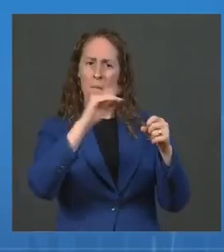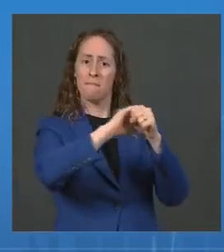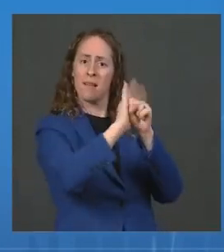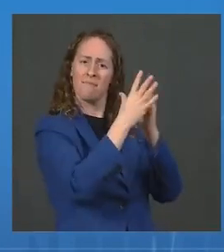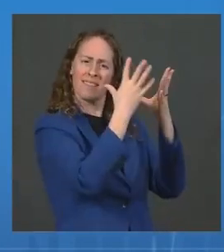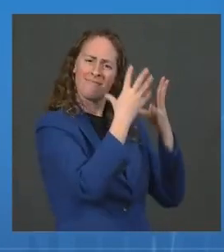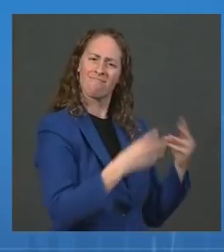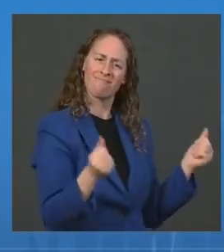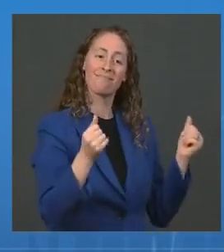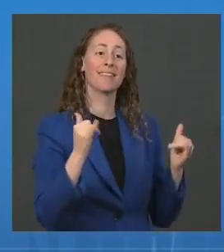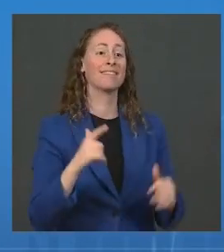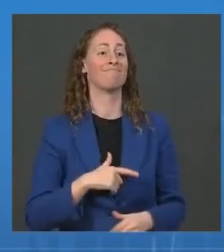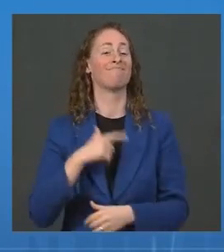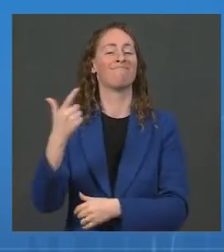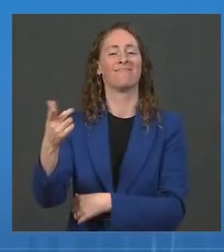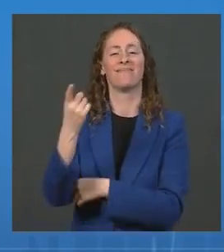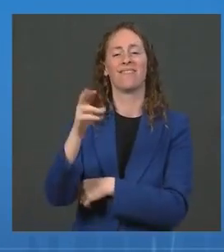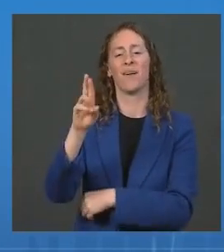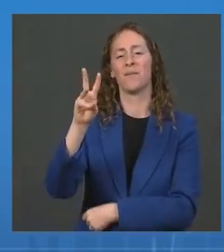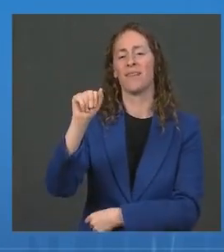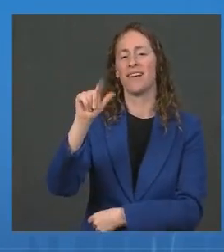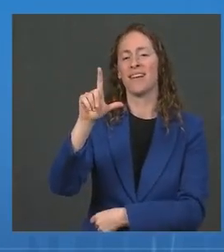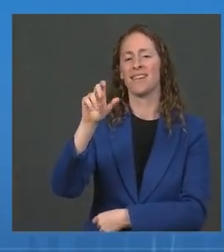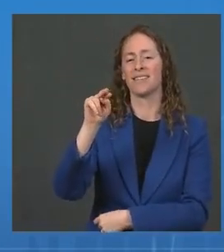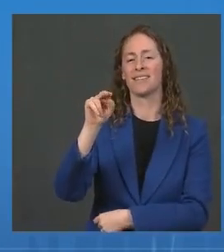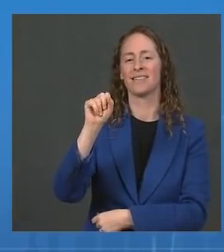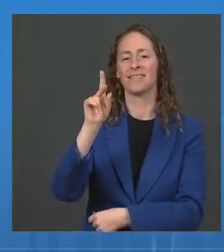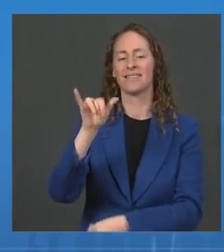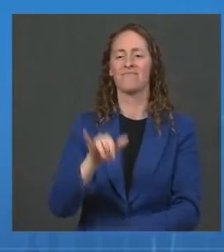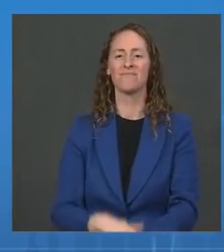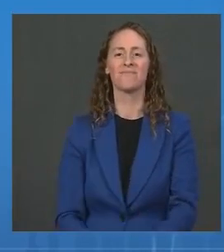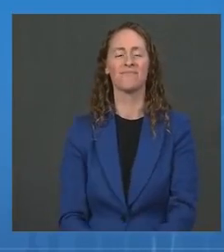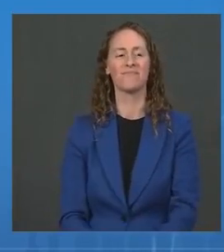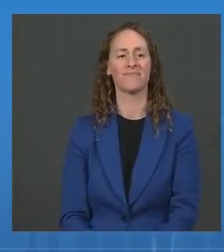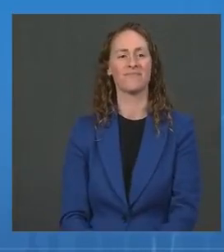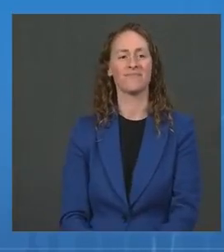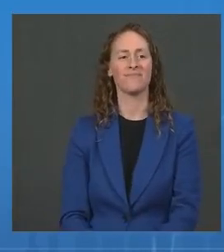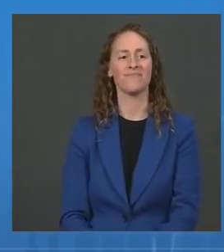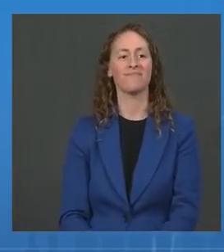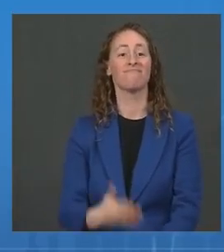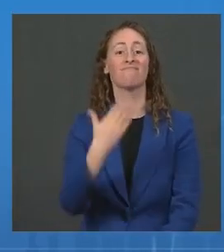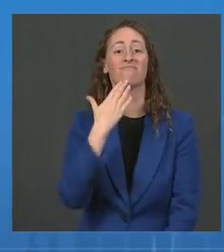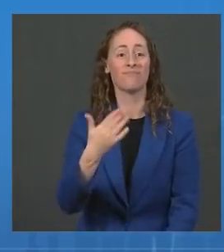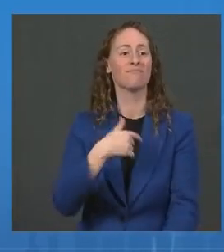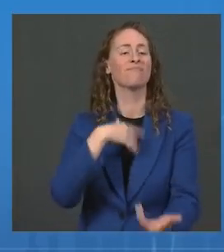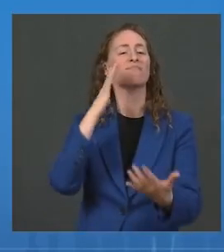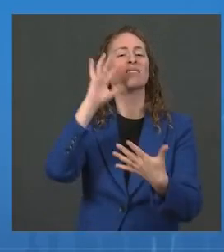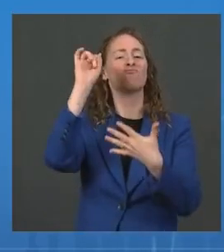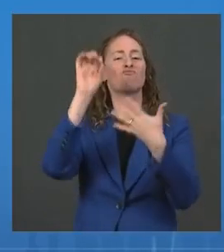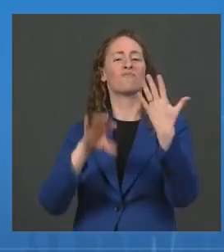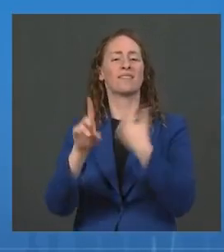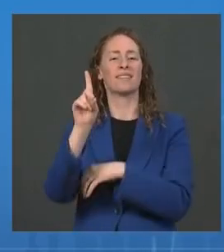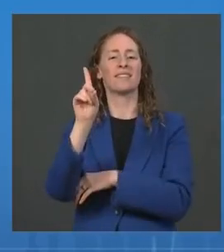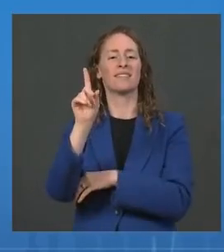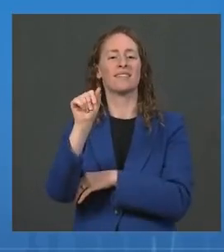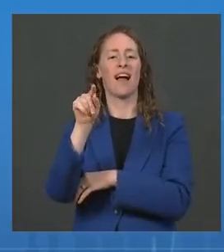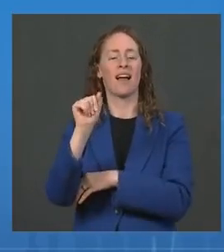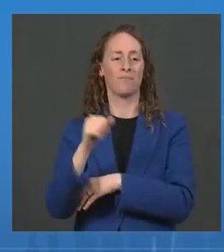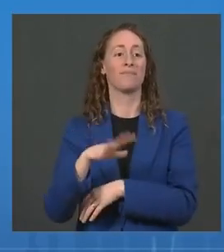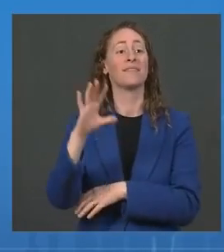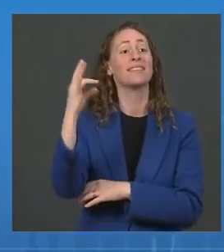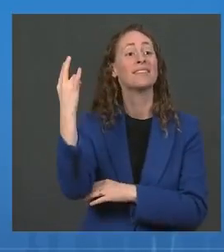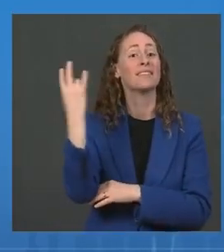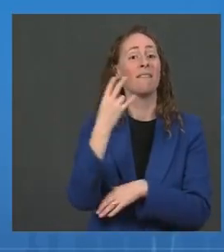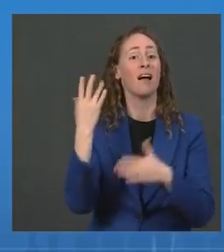Walensky. Dr. Thank you, Jeff, and good morning. Let's begin with an overview of the data. Our seven-day average is about